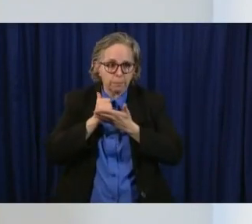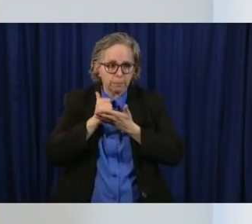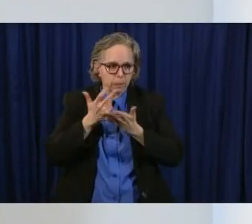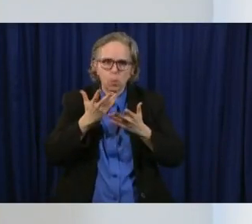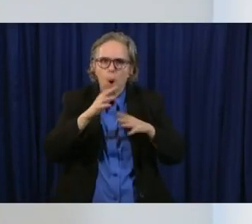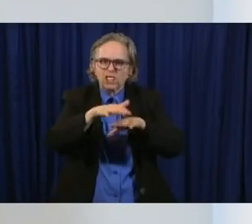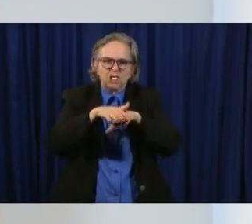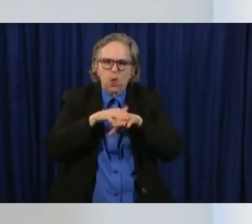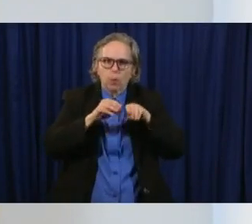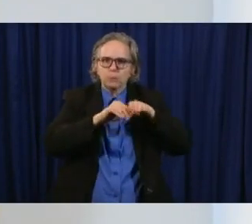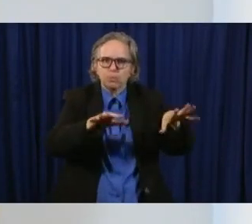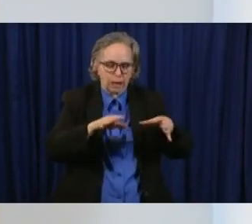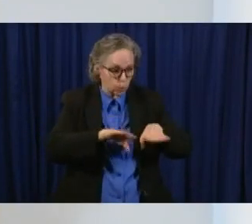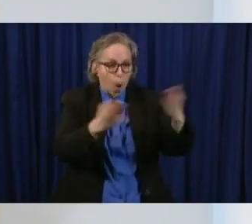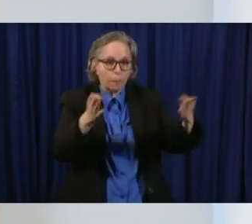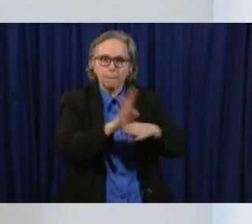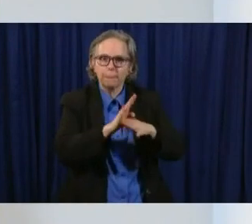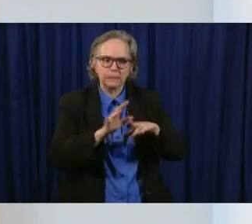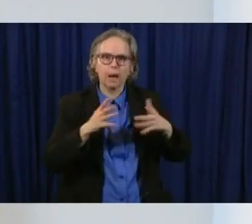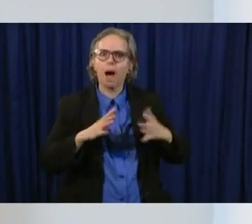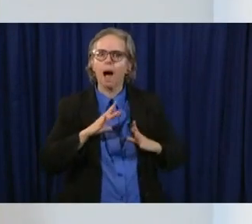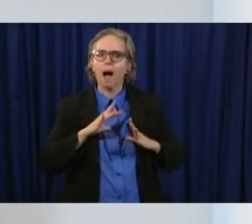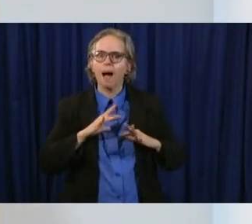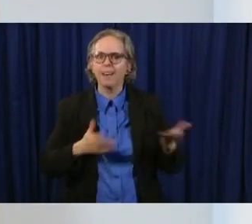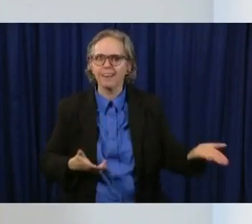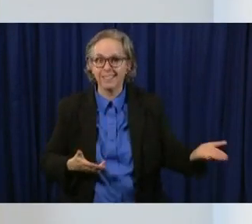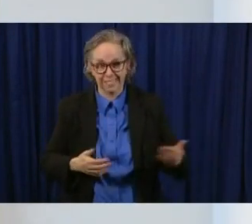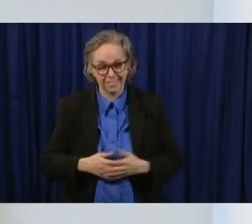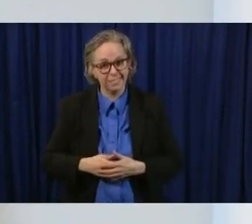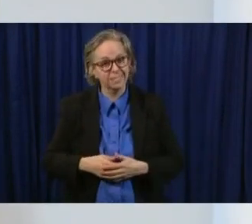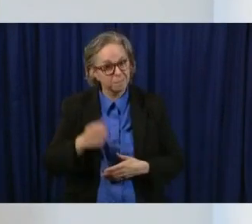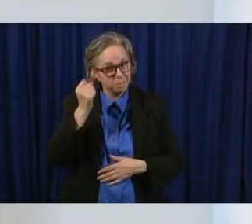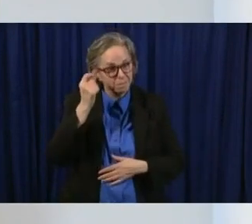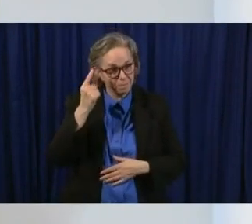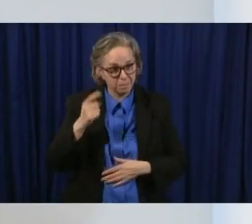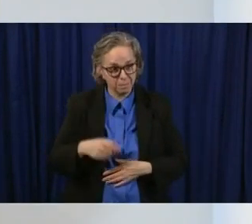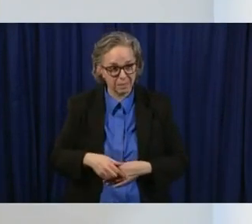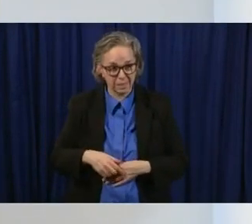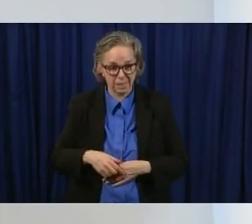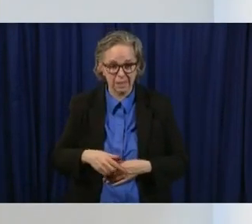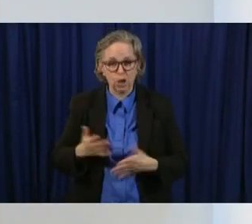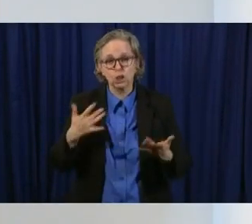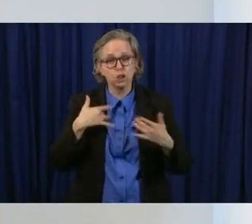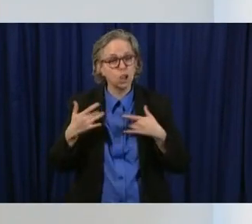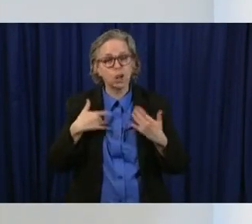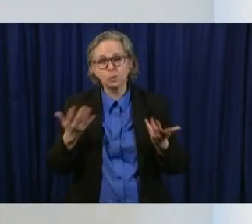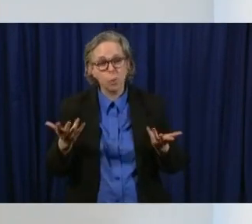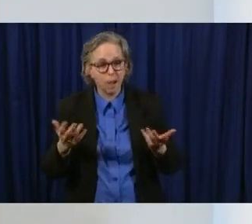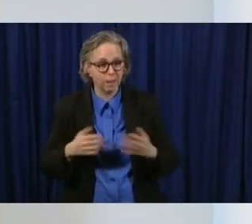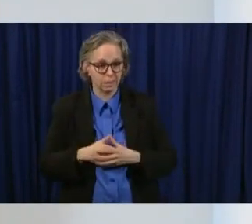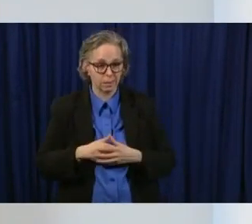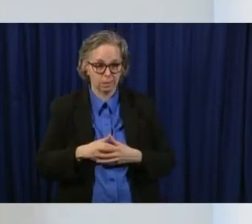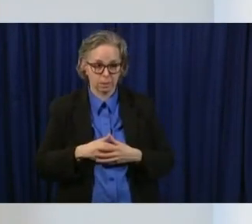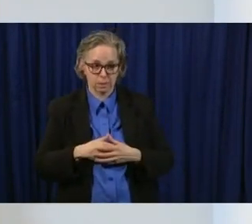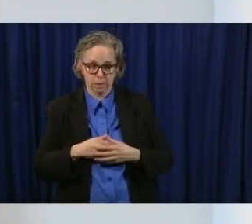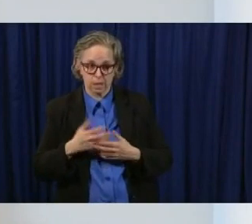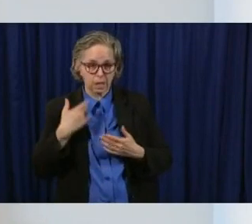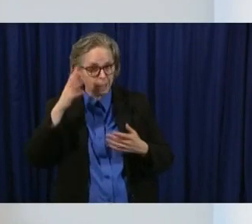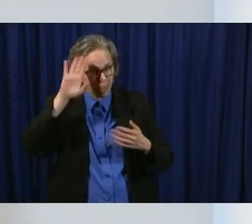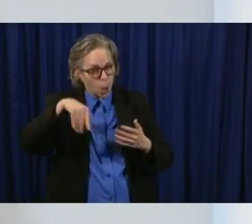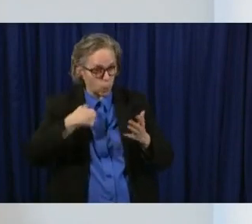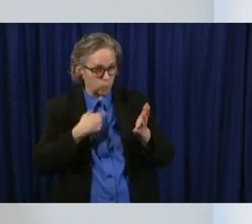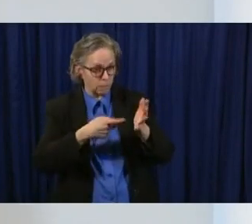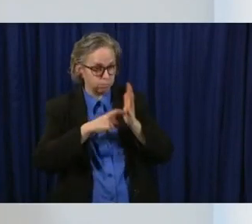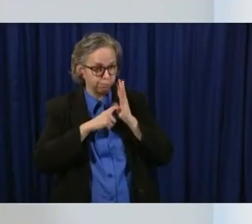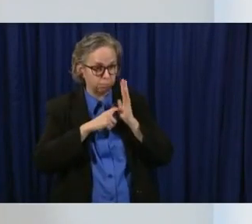worried about it because and they like the idea that we require it so that's not necessarily on them to do it because